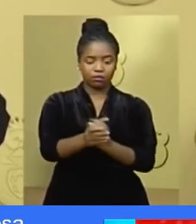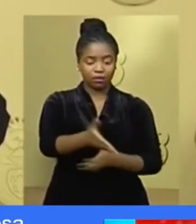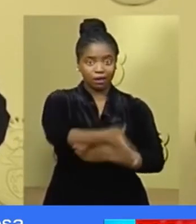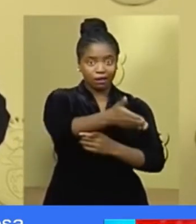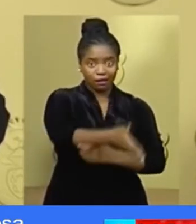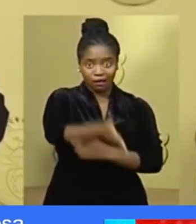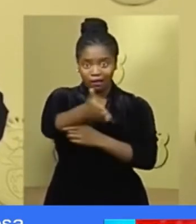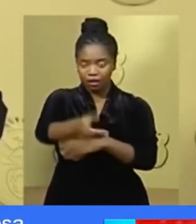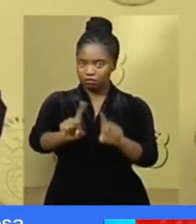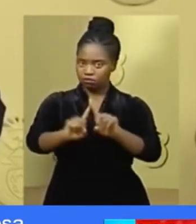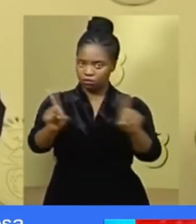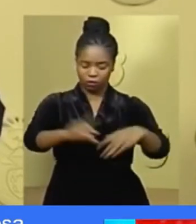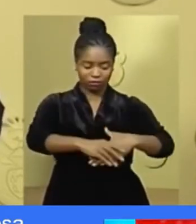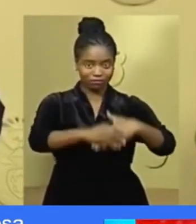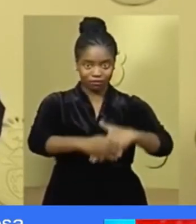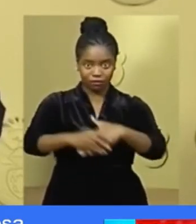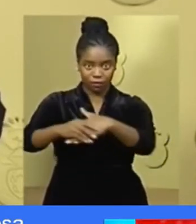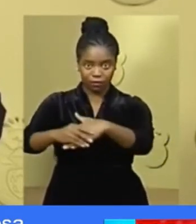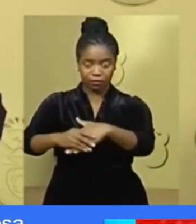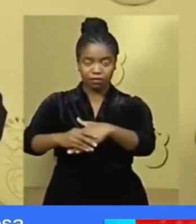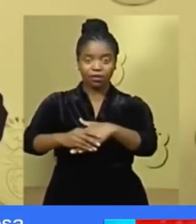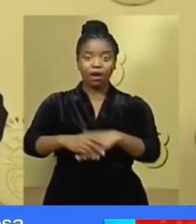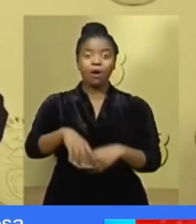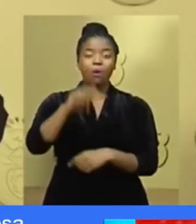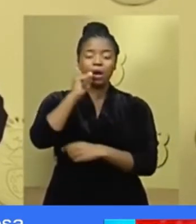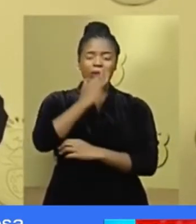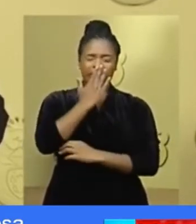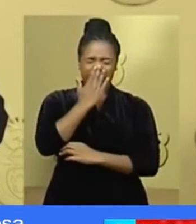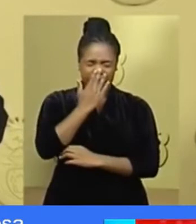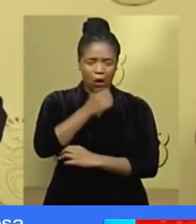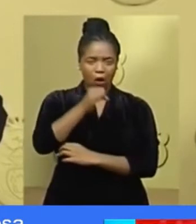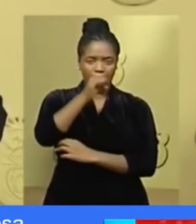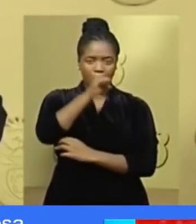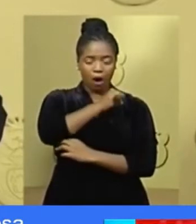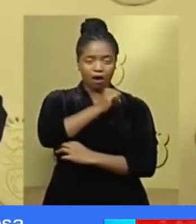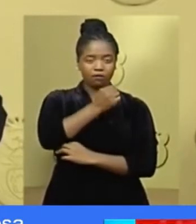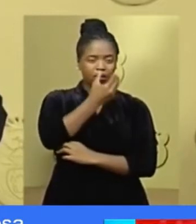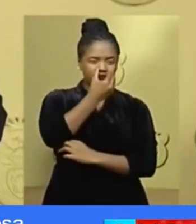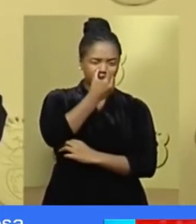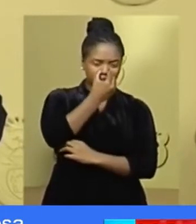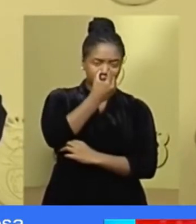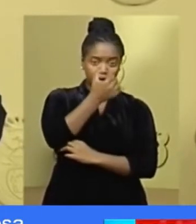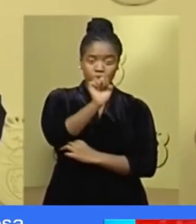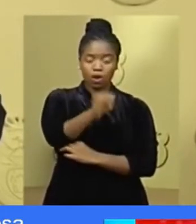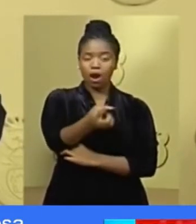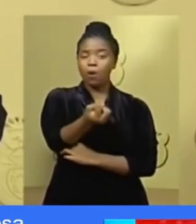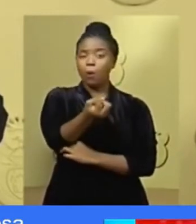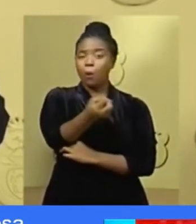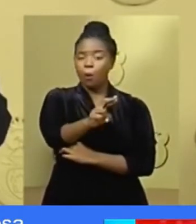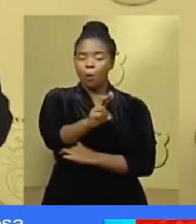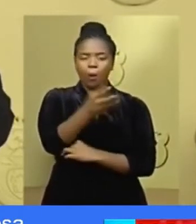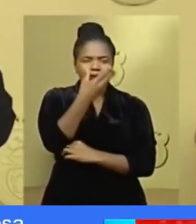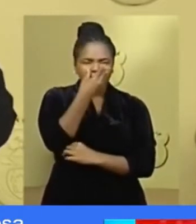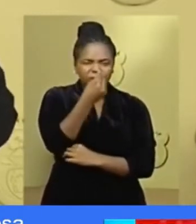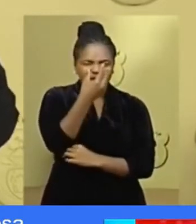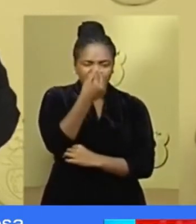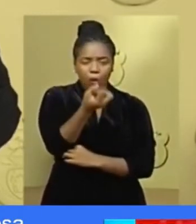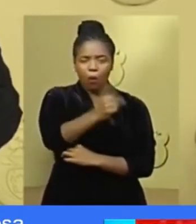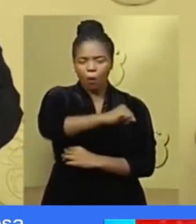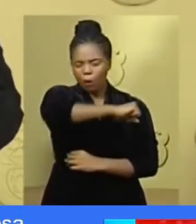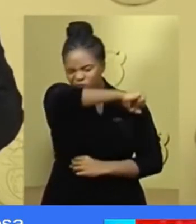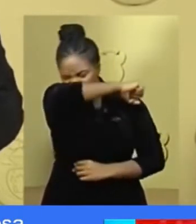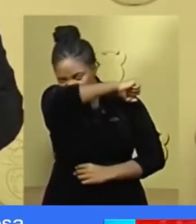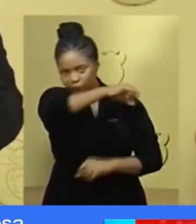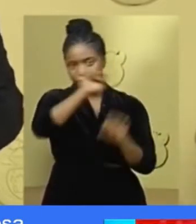hands. Cover your nose and mouth when coughing and sneezing with a tissue or